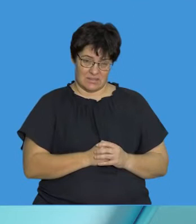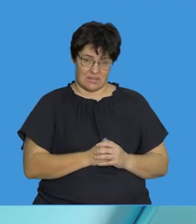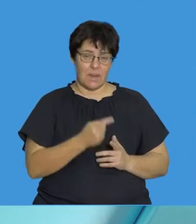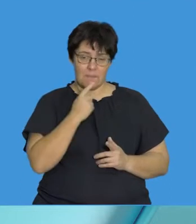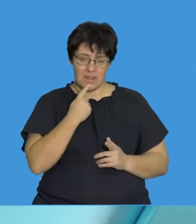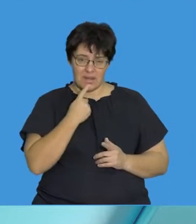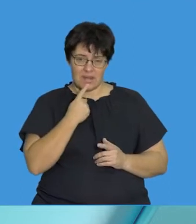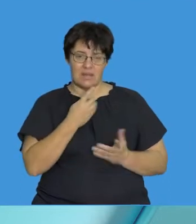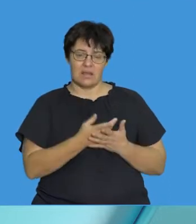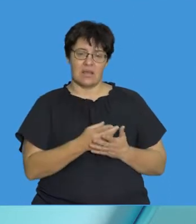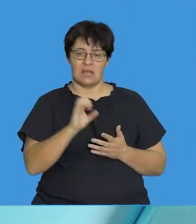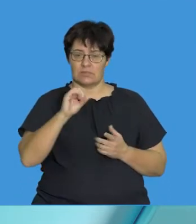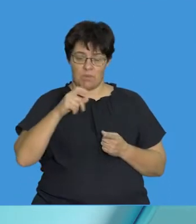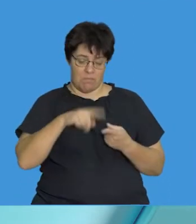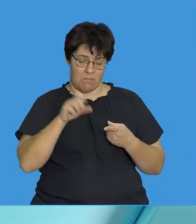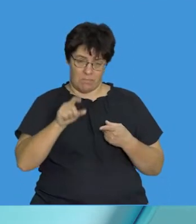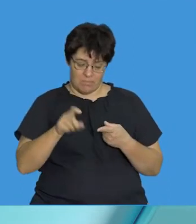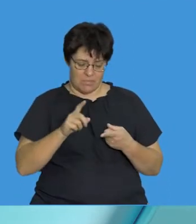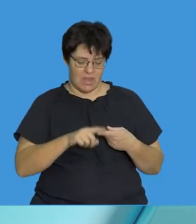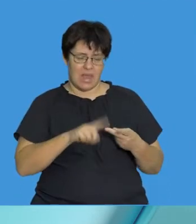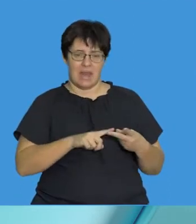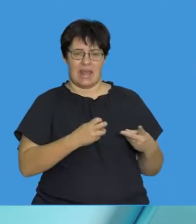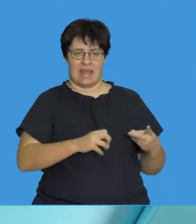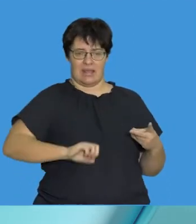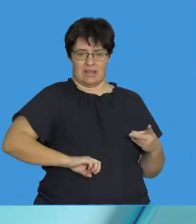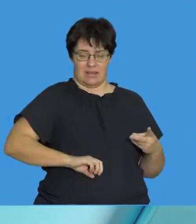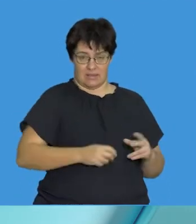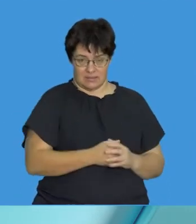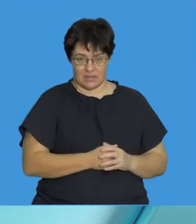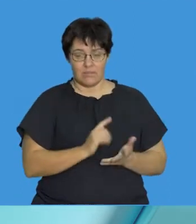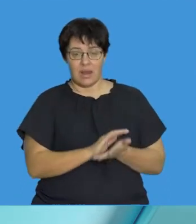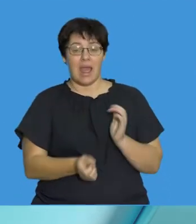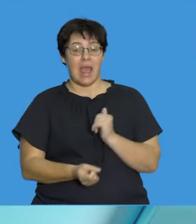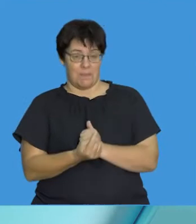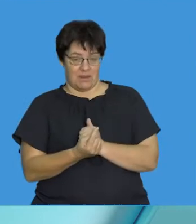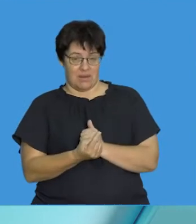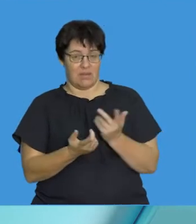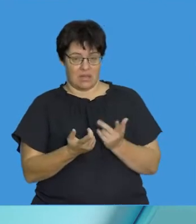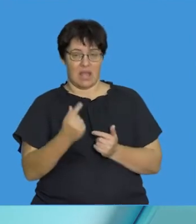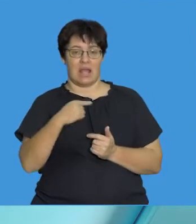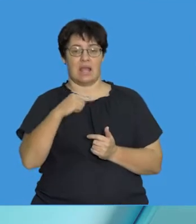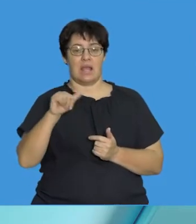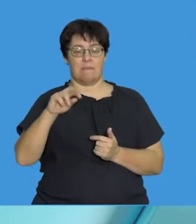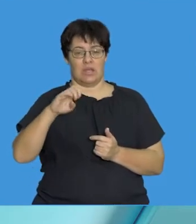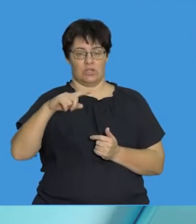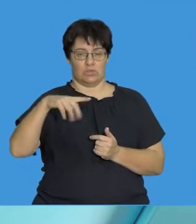sex cells. So, it's the sperm cells and the egg cells. And that happens during the process of gametogenesis.